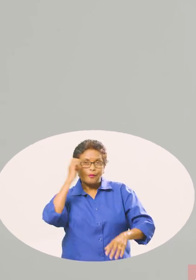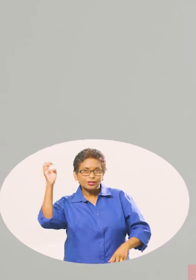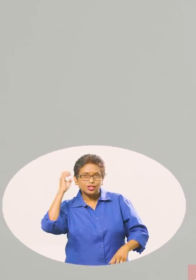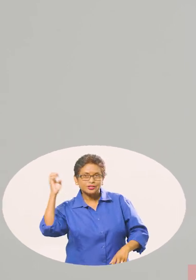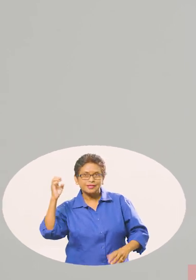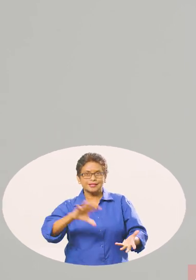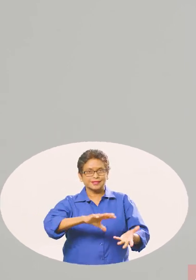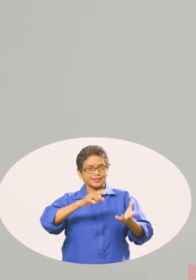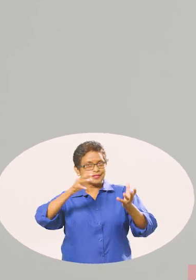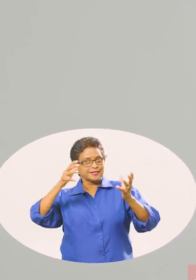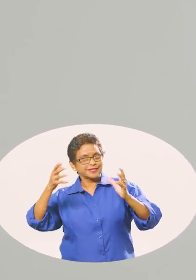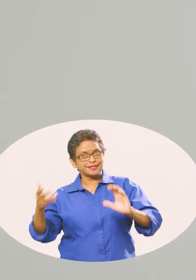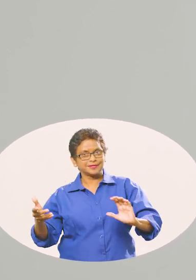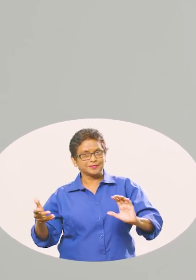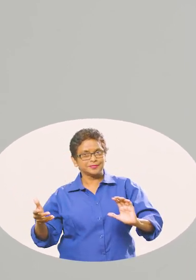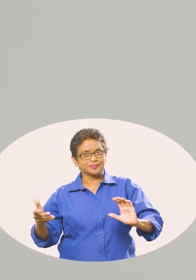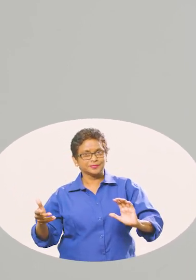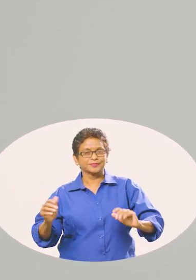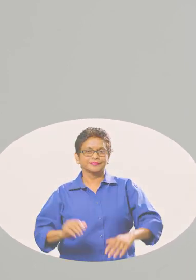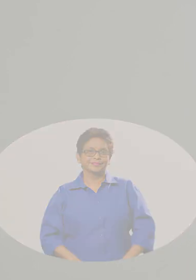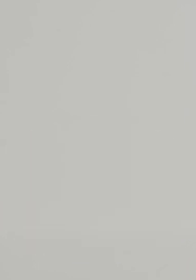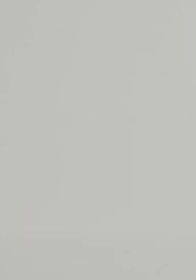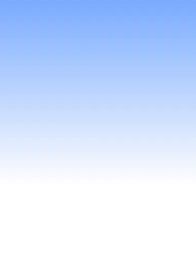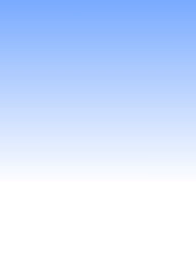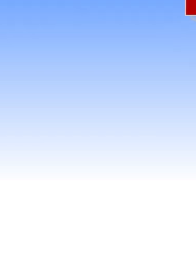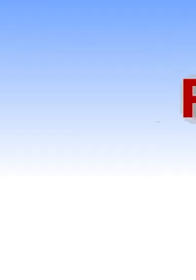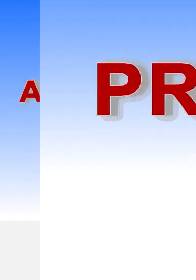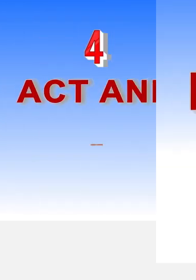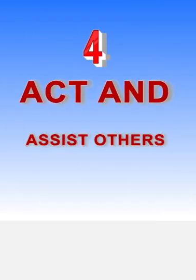and recover from a crisis, an emergency, or a disaster.